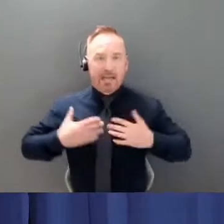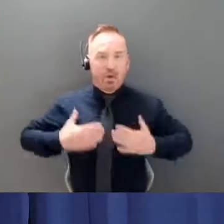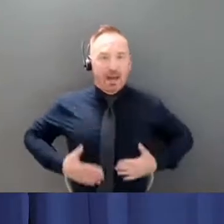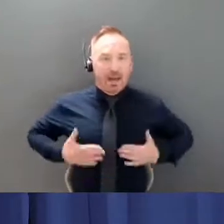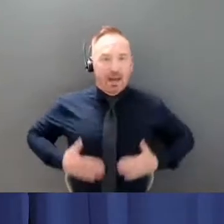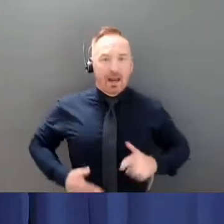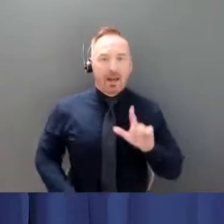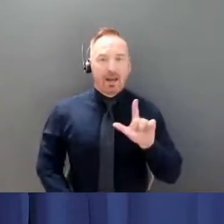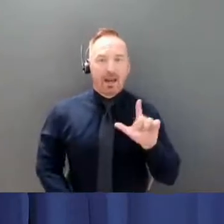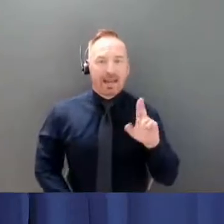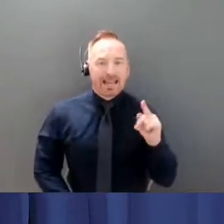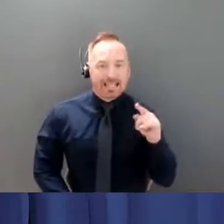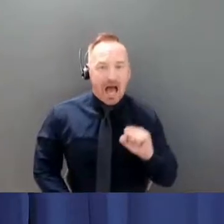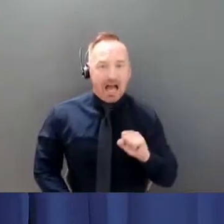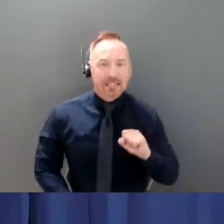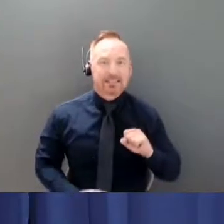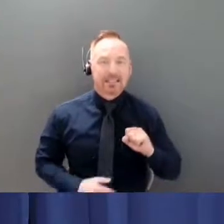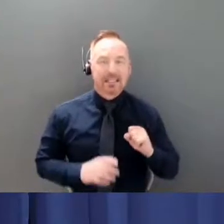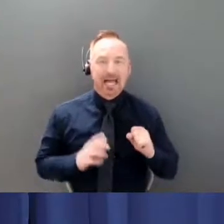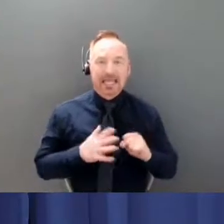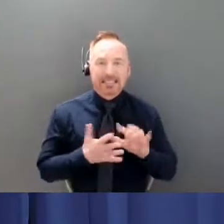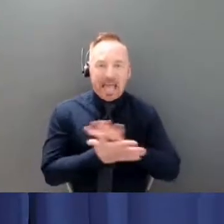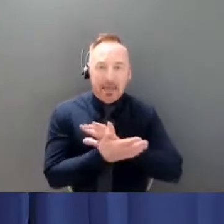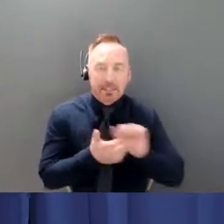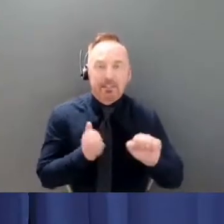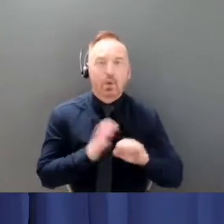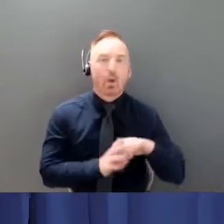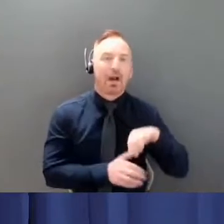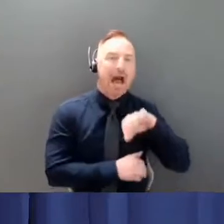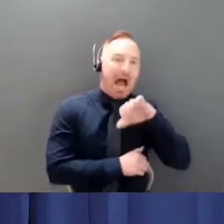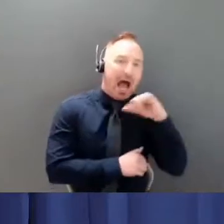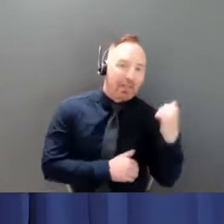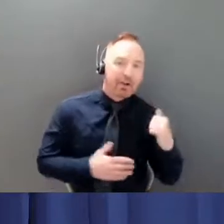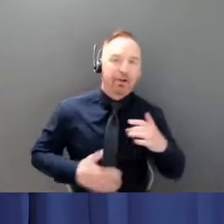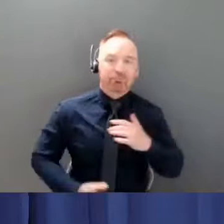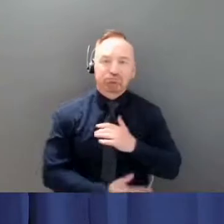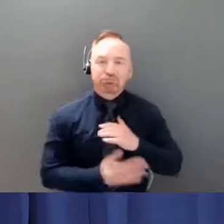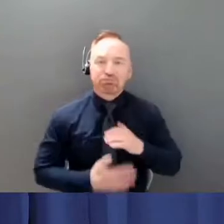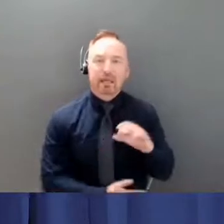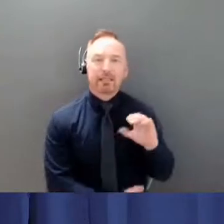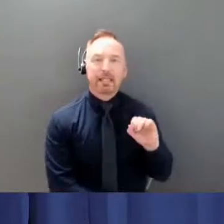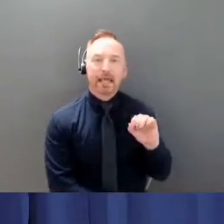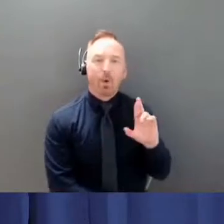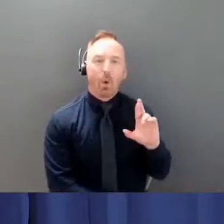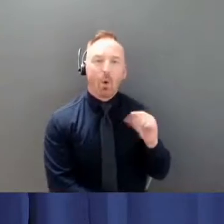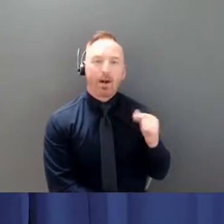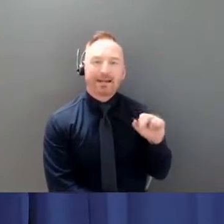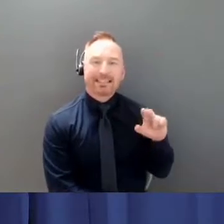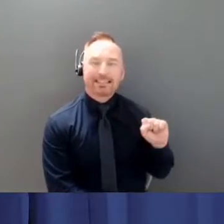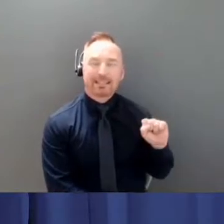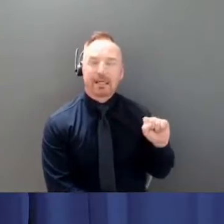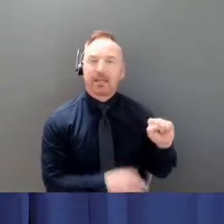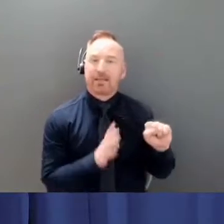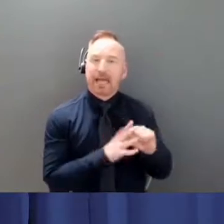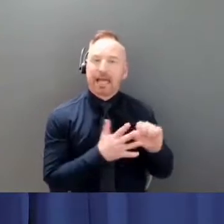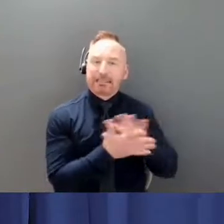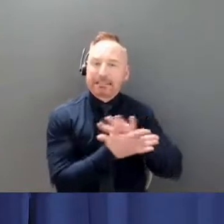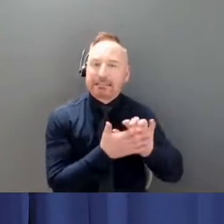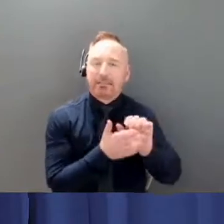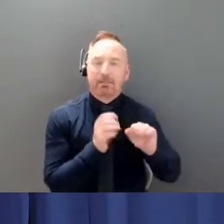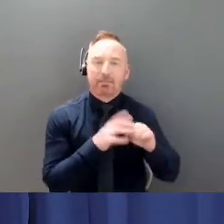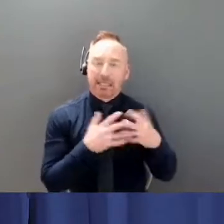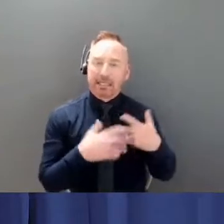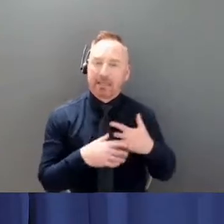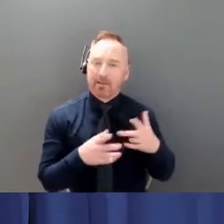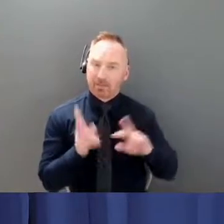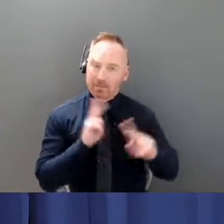of those those individuals who are sick so keeping that in mind right